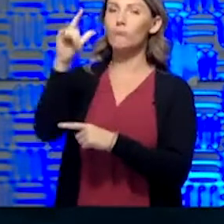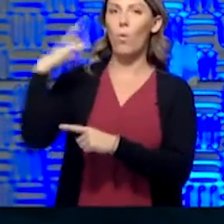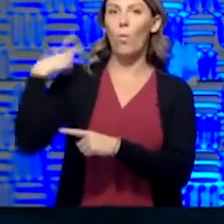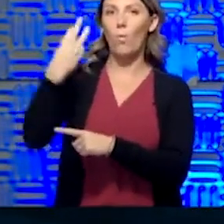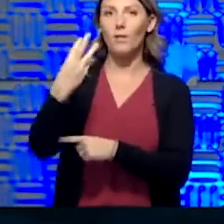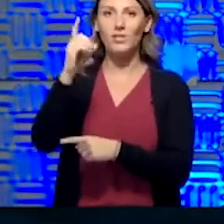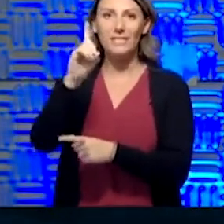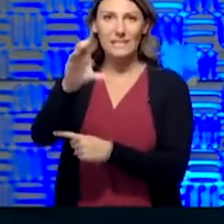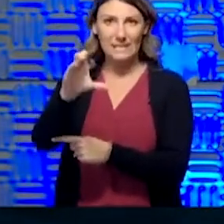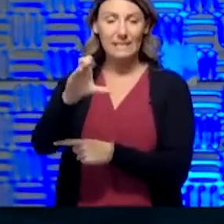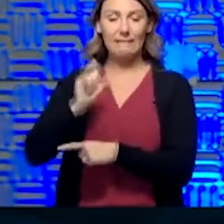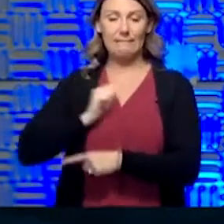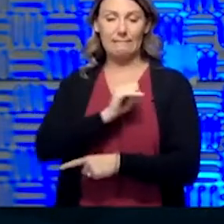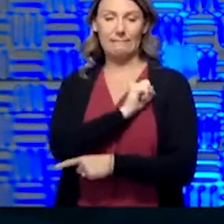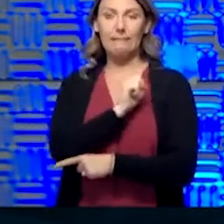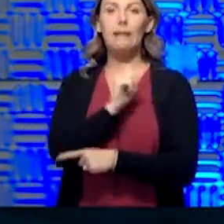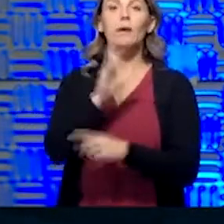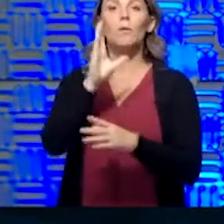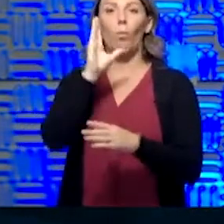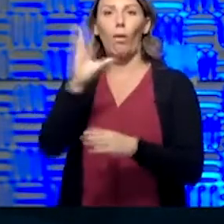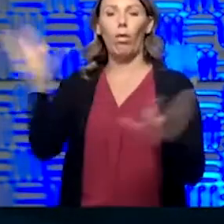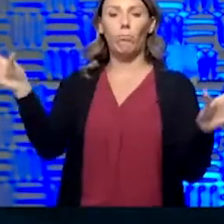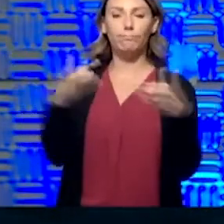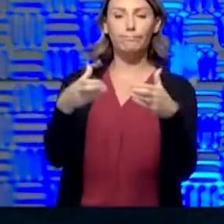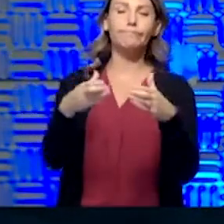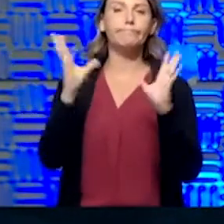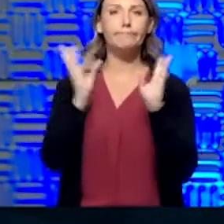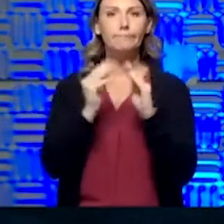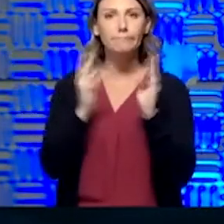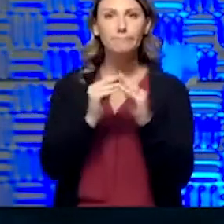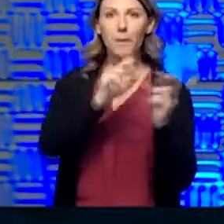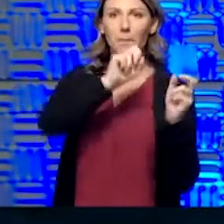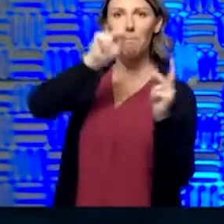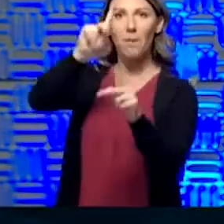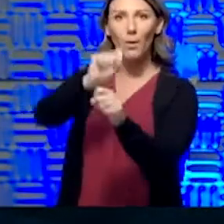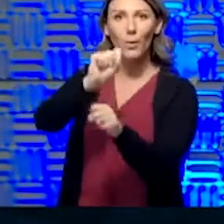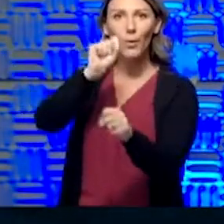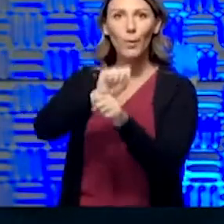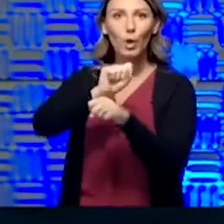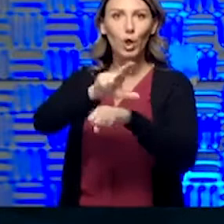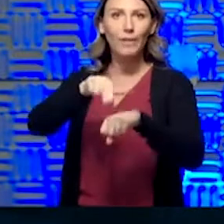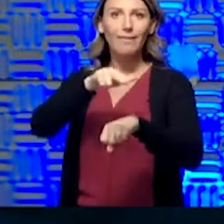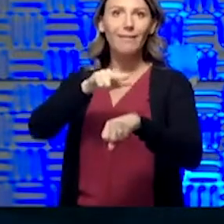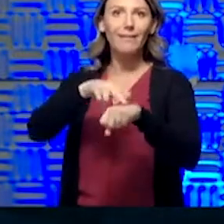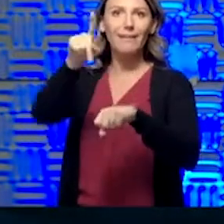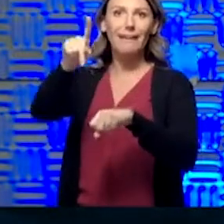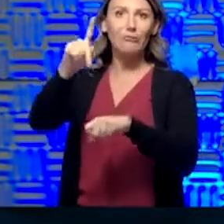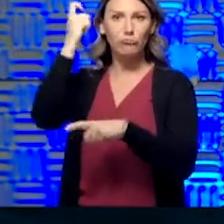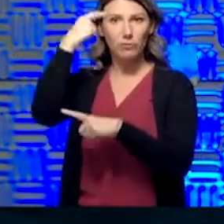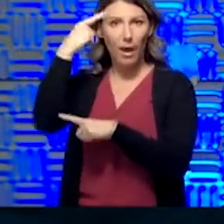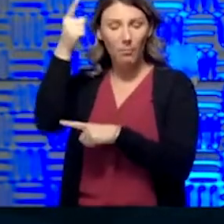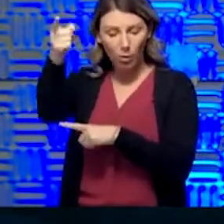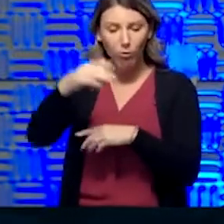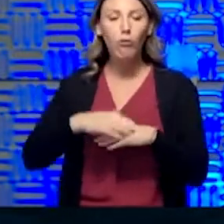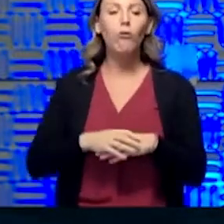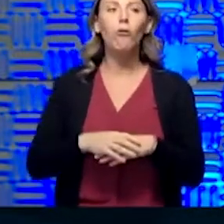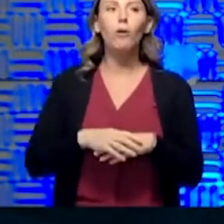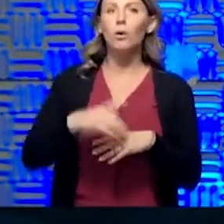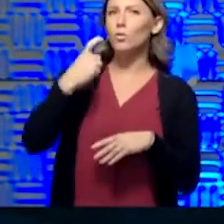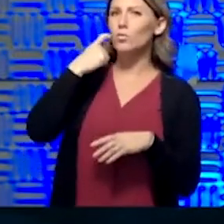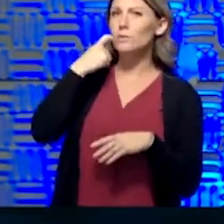and back to work in the nation's capital. I would say since we last visited last Friday,